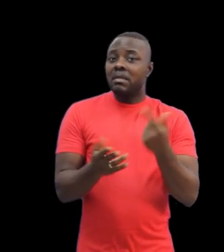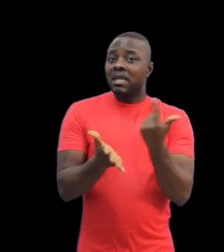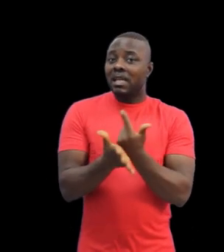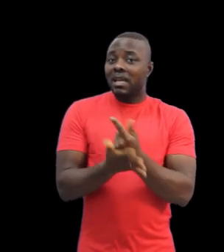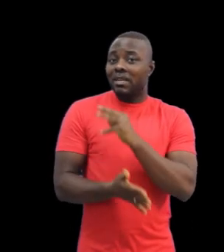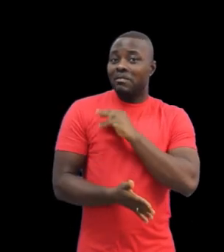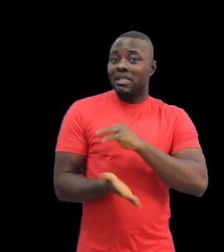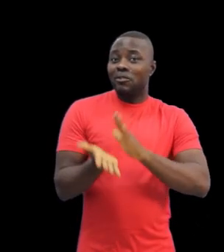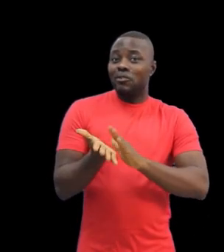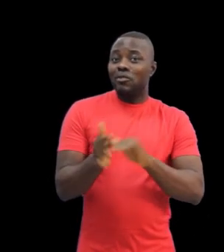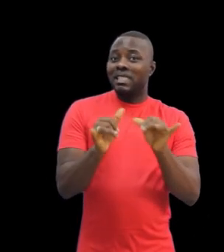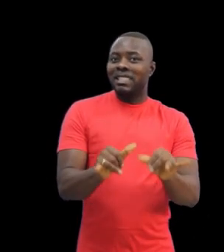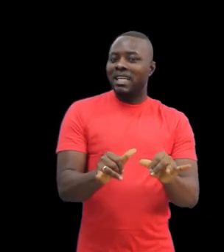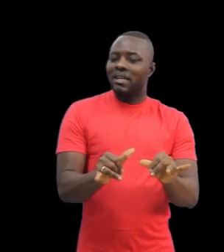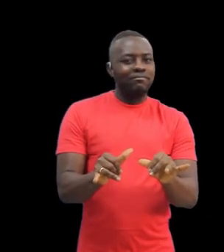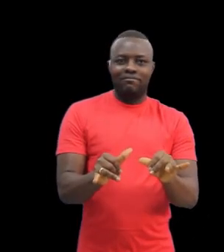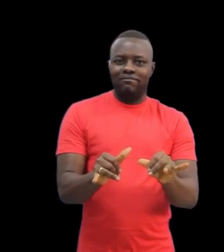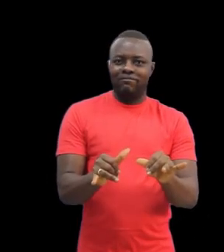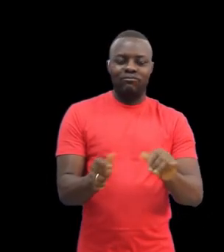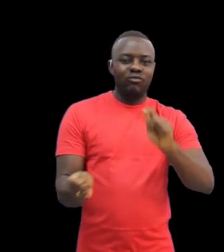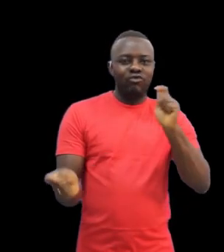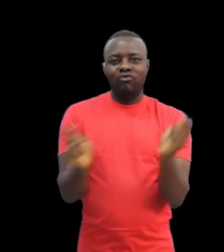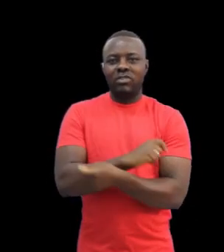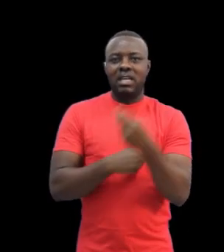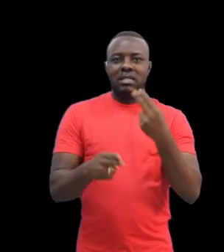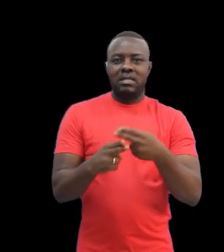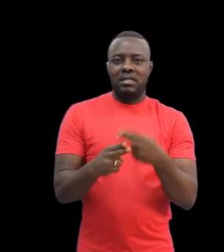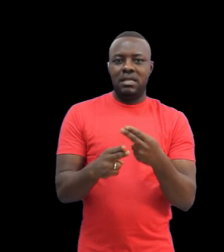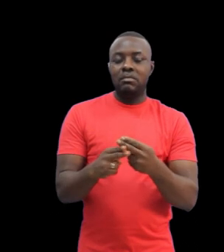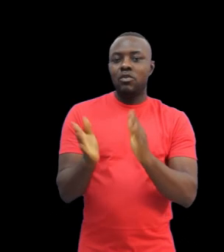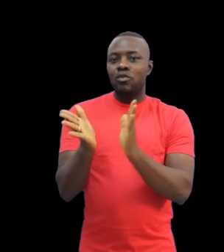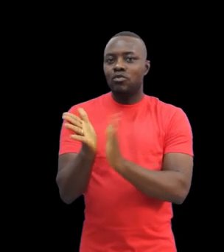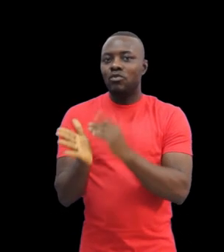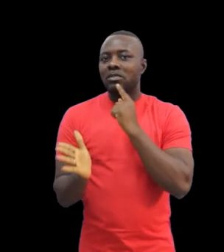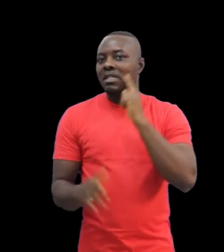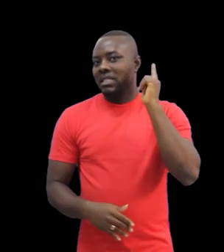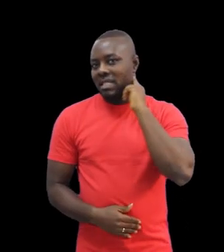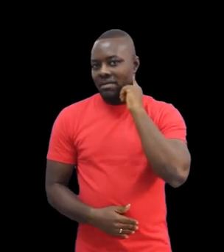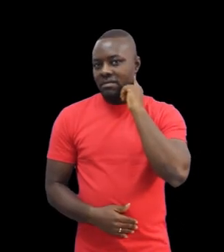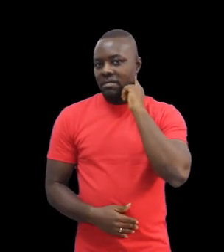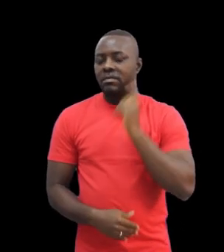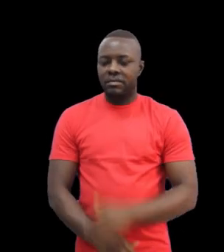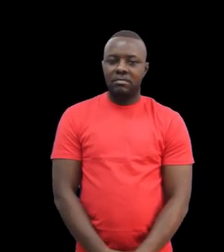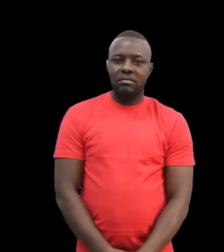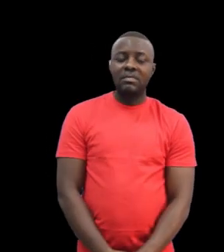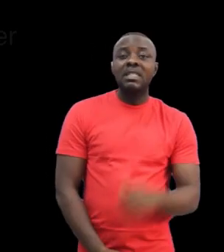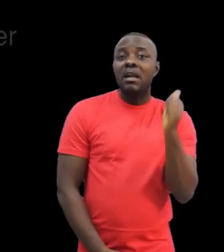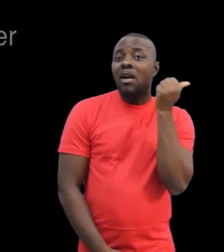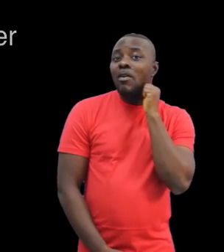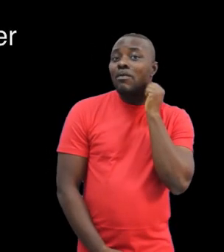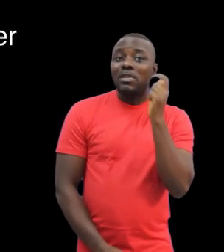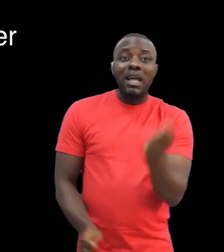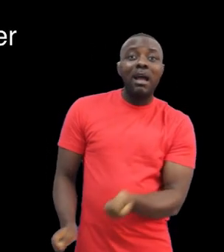to state, the Government removed the faith-based mission title, rebranding it with the Decidedly Secular School for the Deaf. The